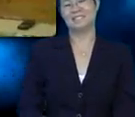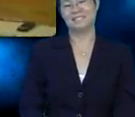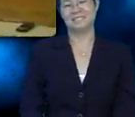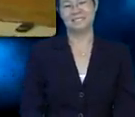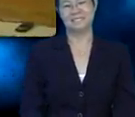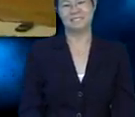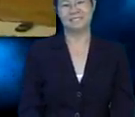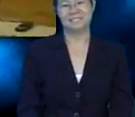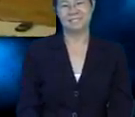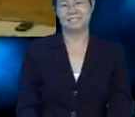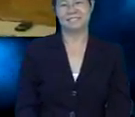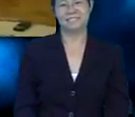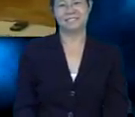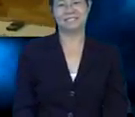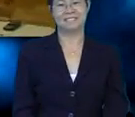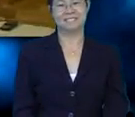Bye!